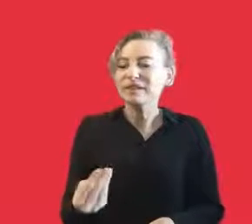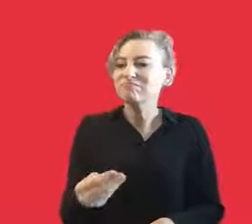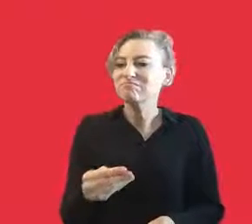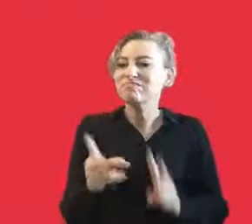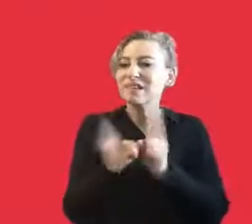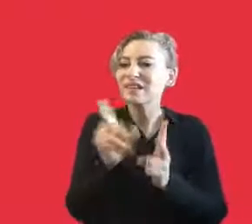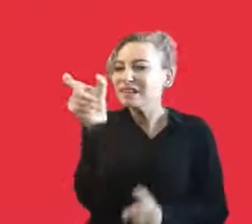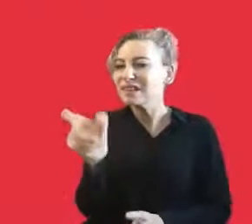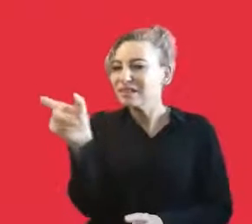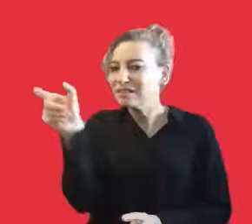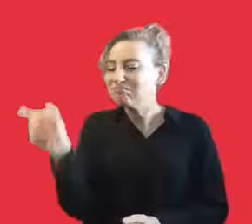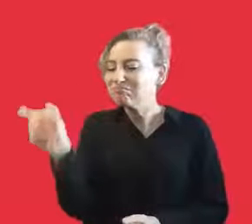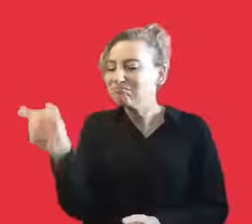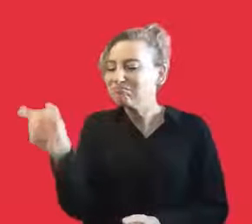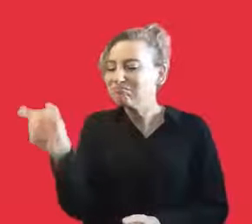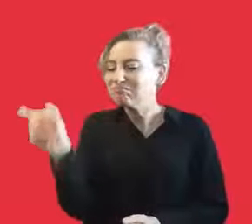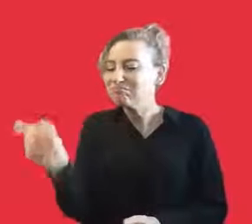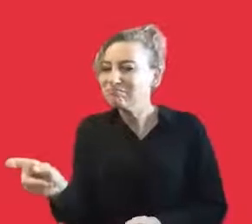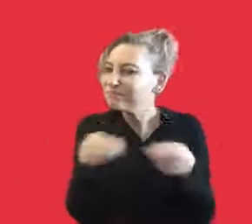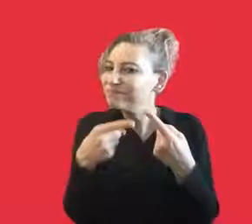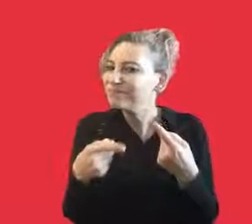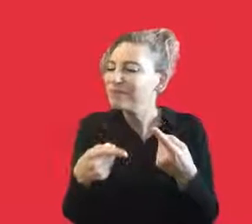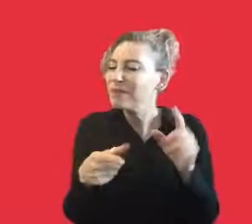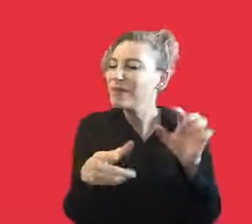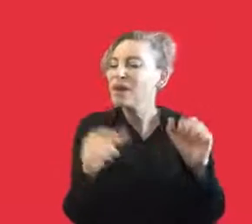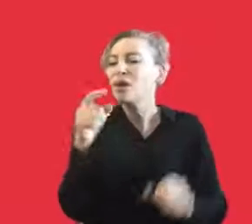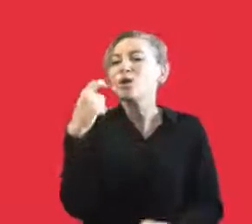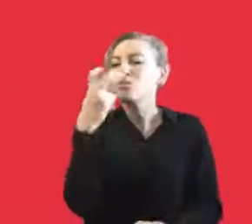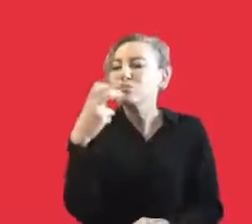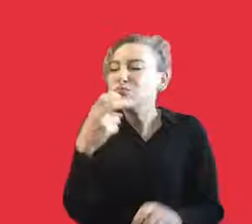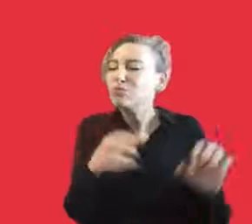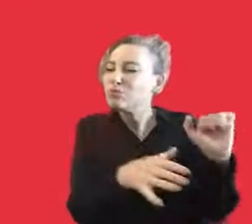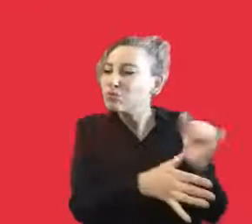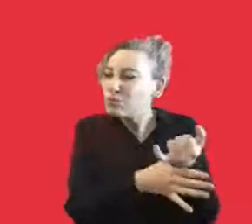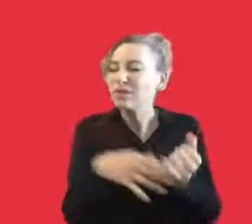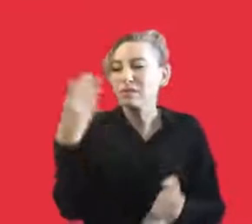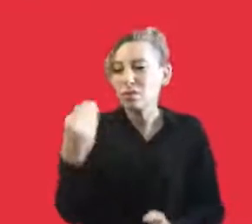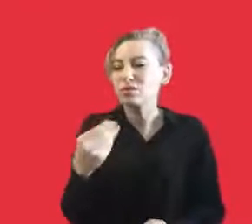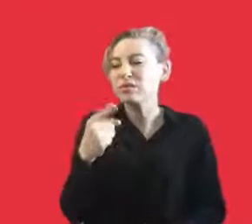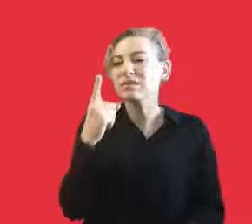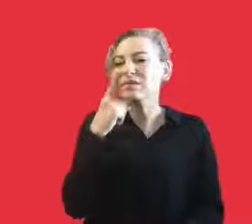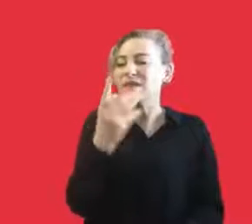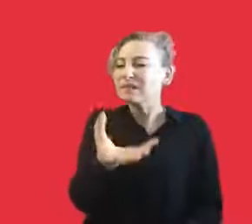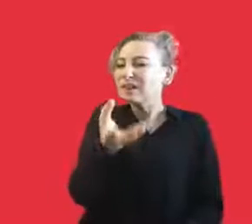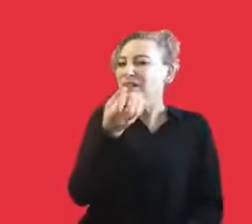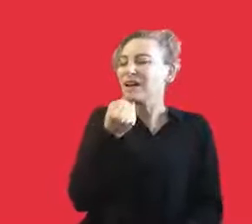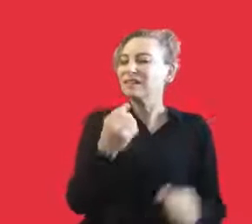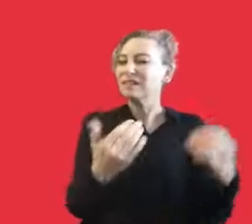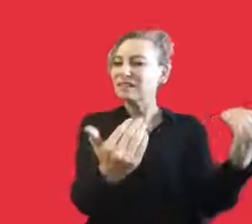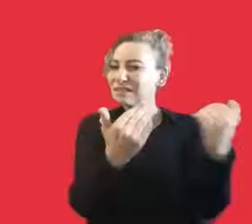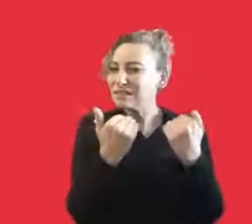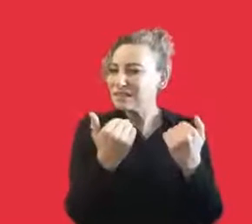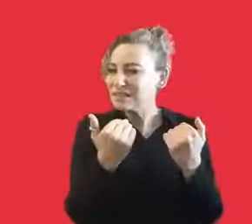If there is a symphony musician, if you were a symphony musician, maybe you could